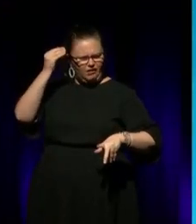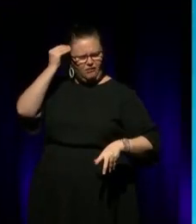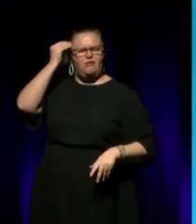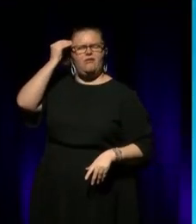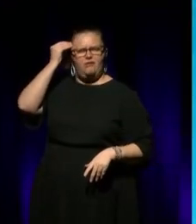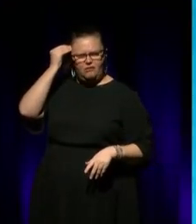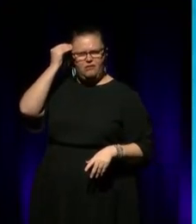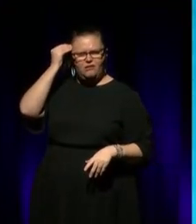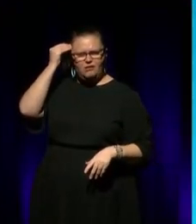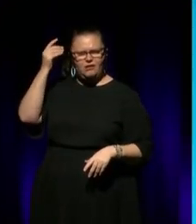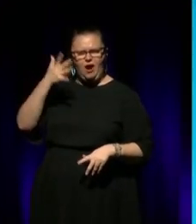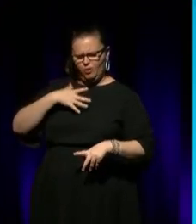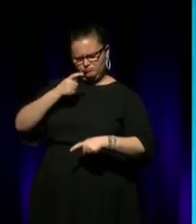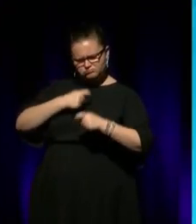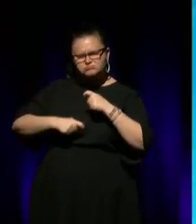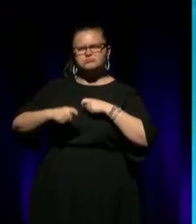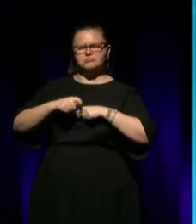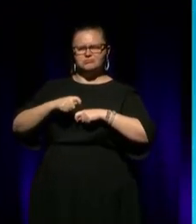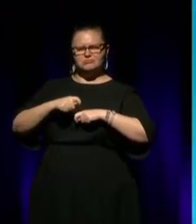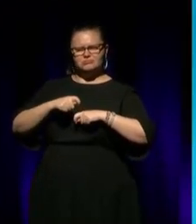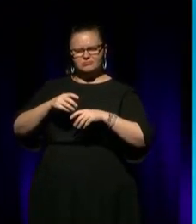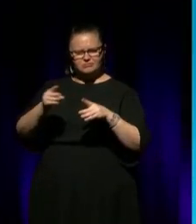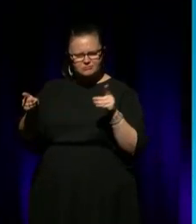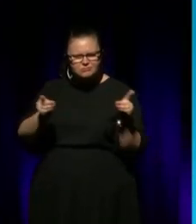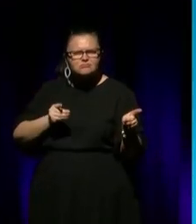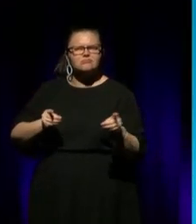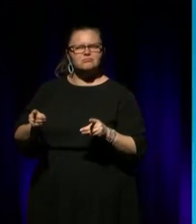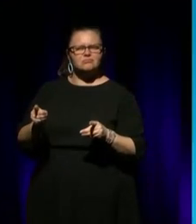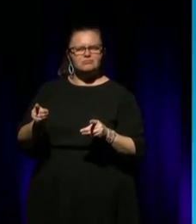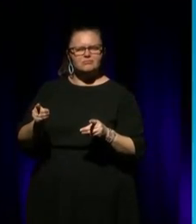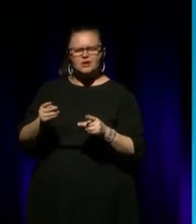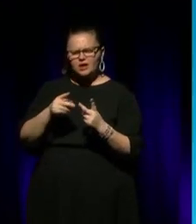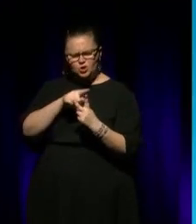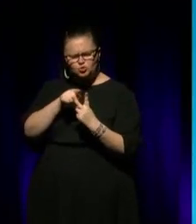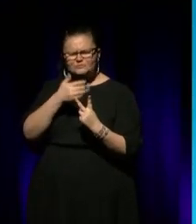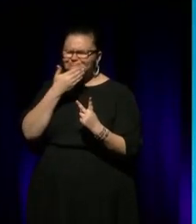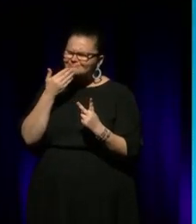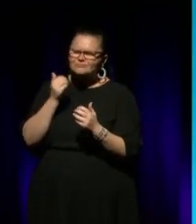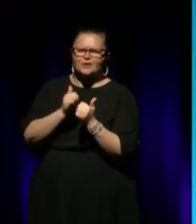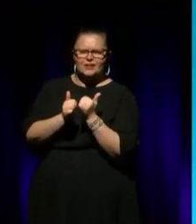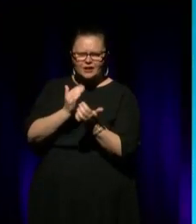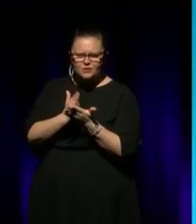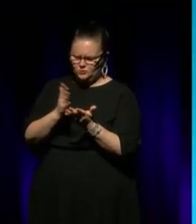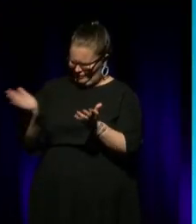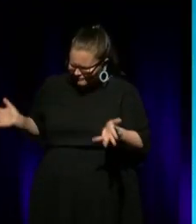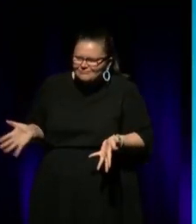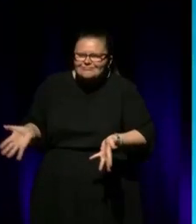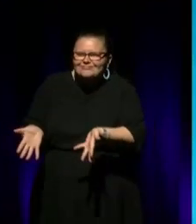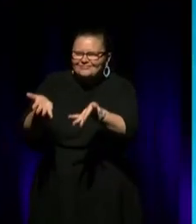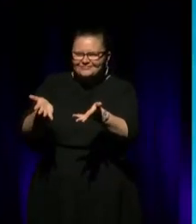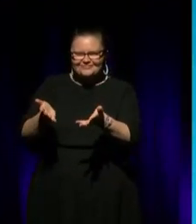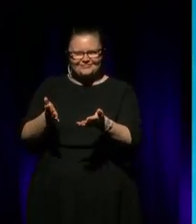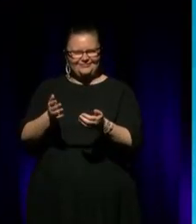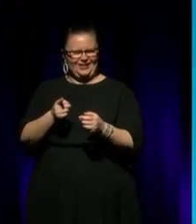me confident to become the director in 91. I had two beautiful brothers who pushed me up the front and then go on, Stephen,